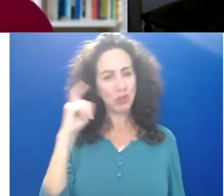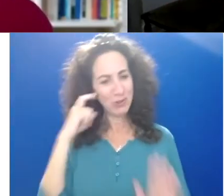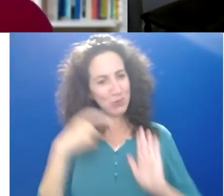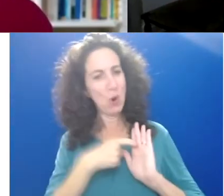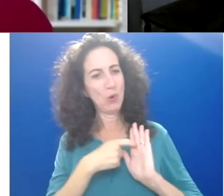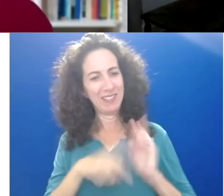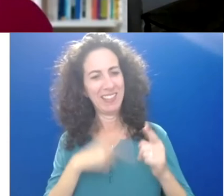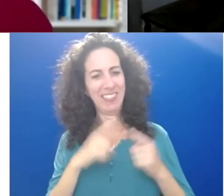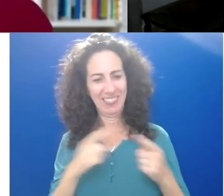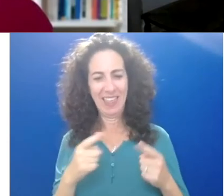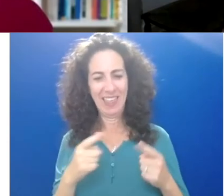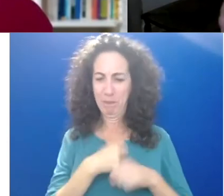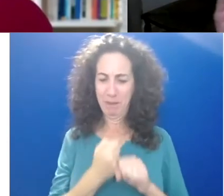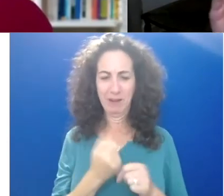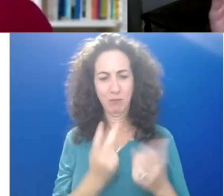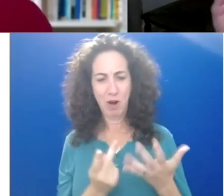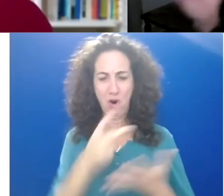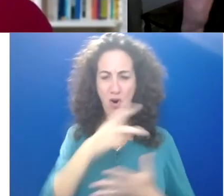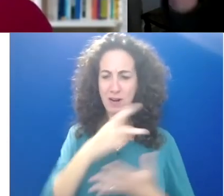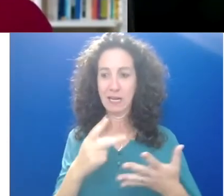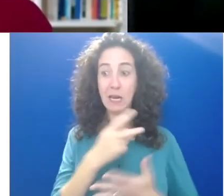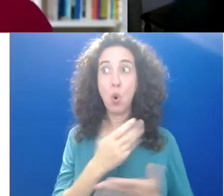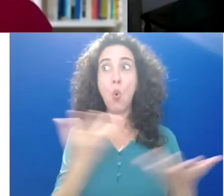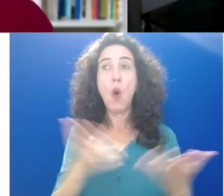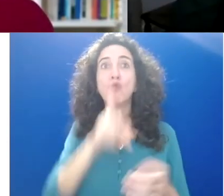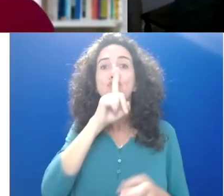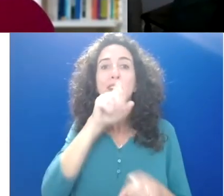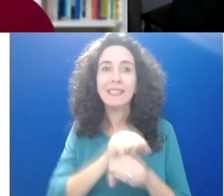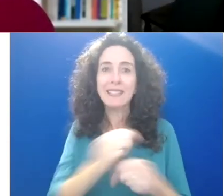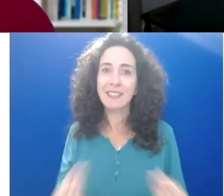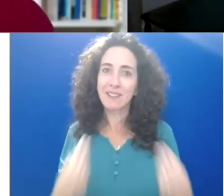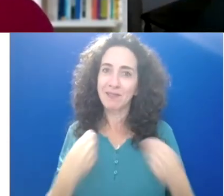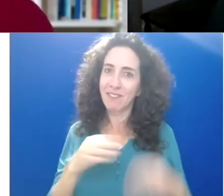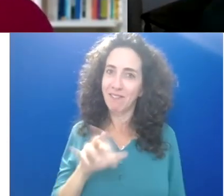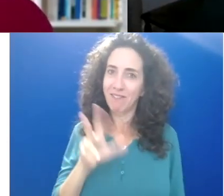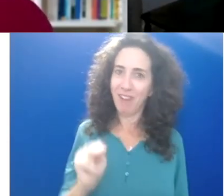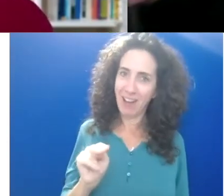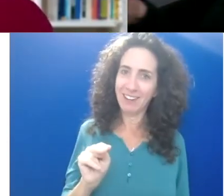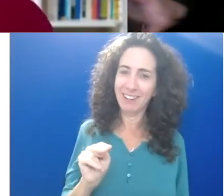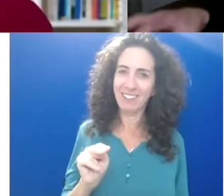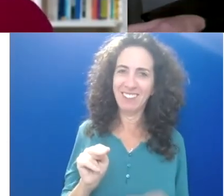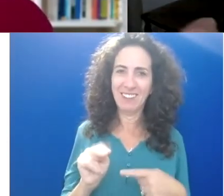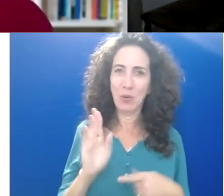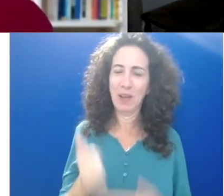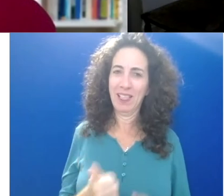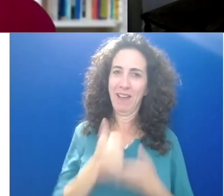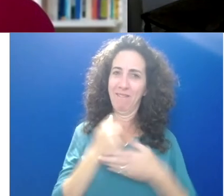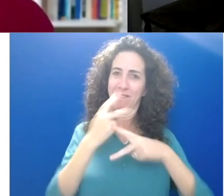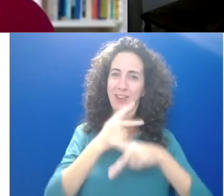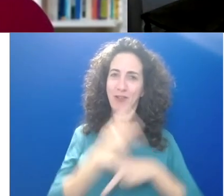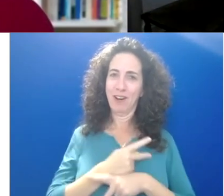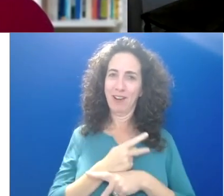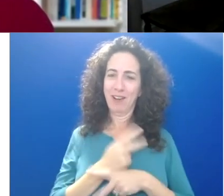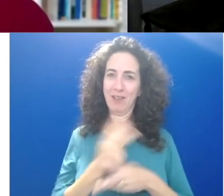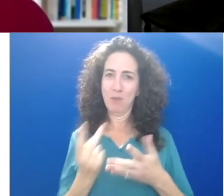make us feel nourished, then I think it can be useful to use fun to select what to prioritize. So that's something I